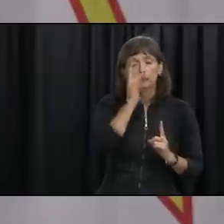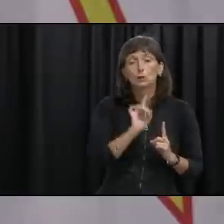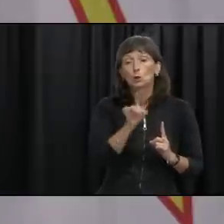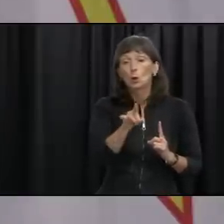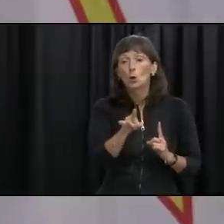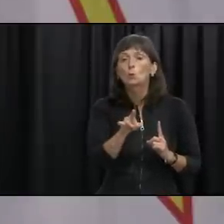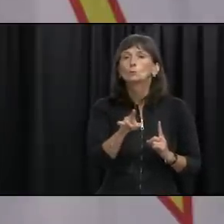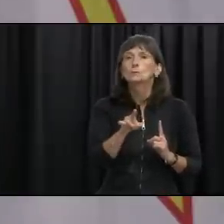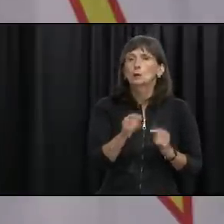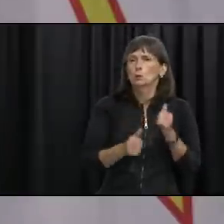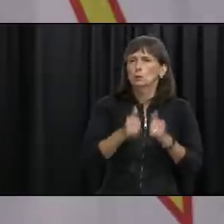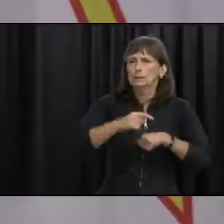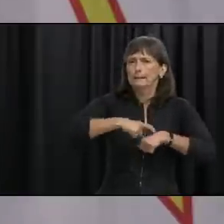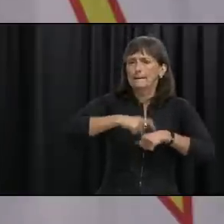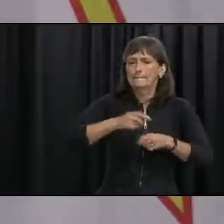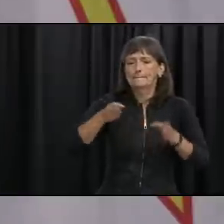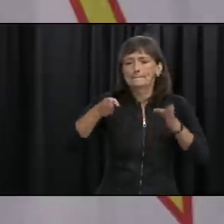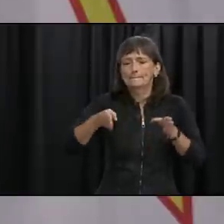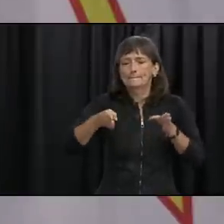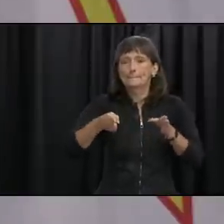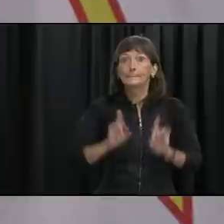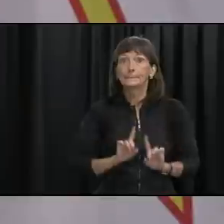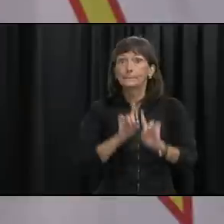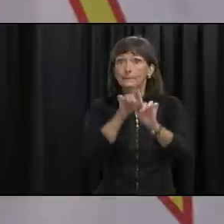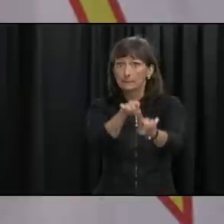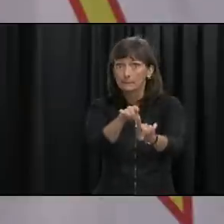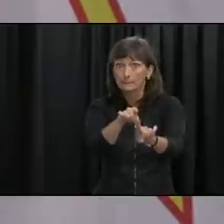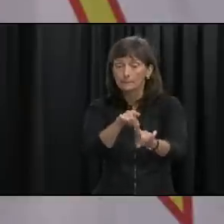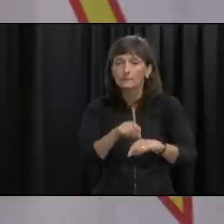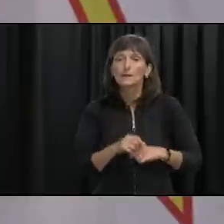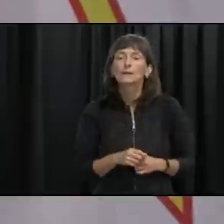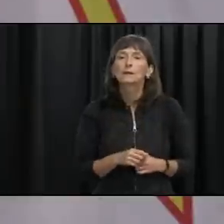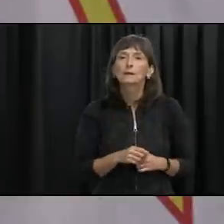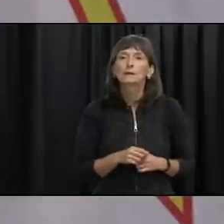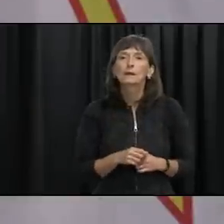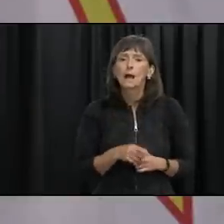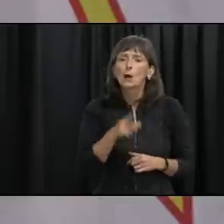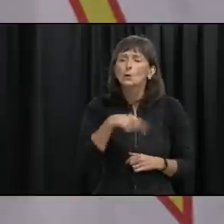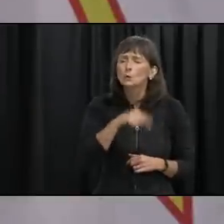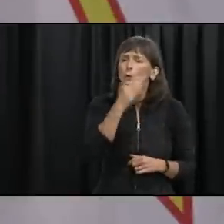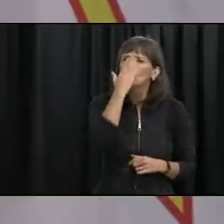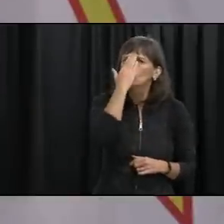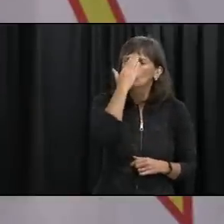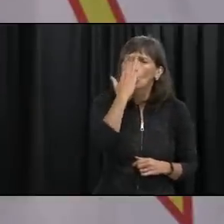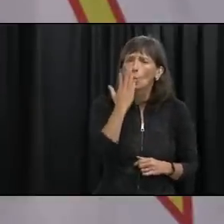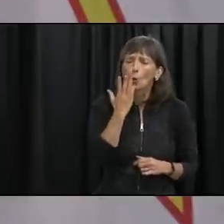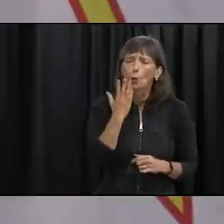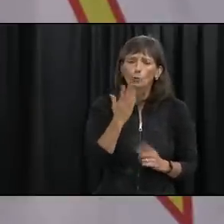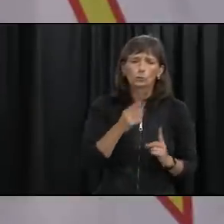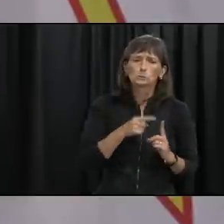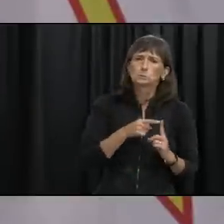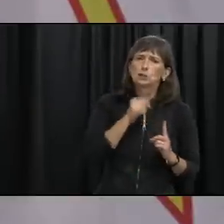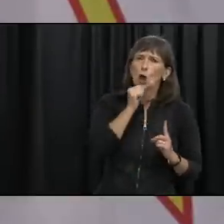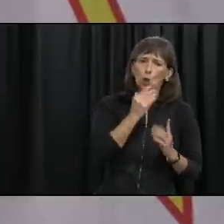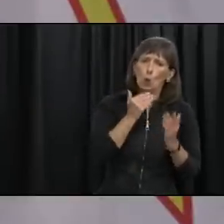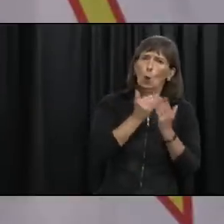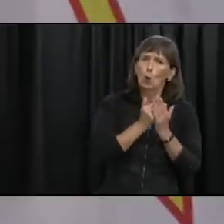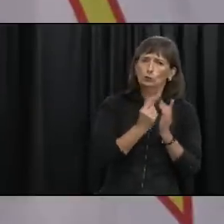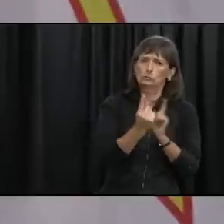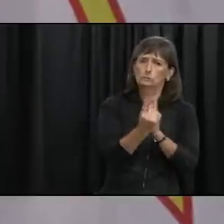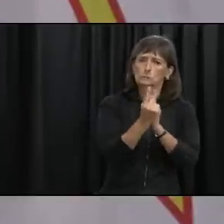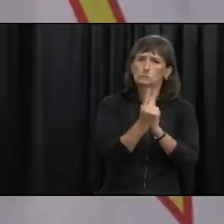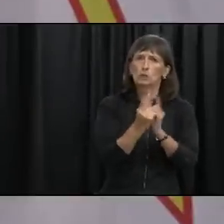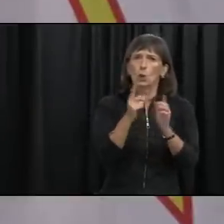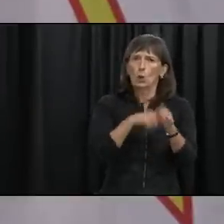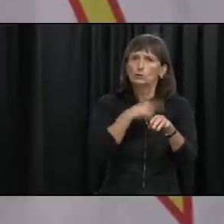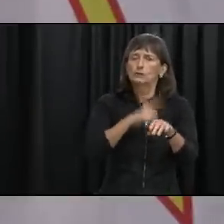about the time they were there and then in these circumstances we know that the risk is low this is not somebody who had close contact with prolonged